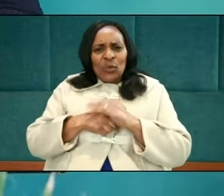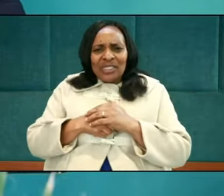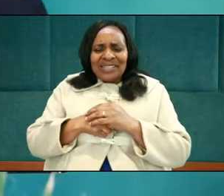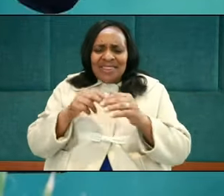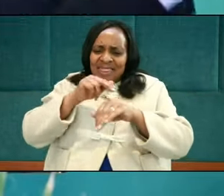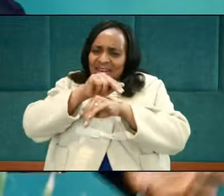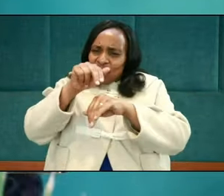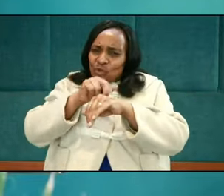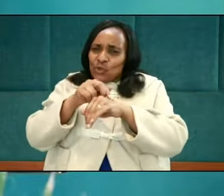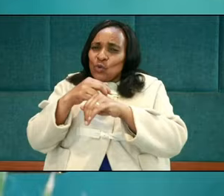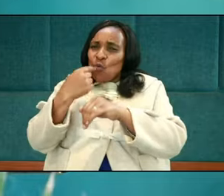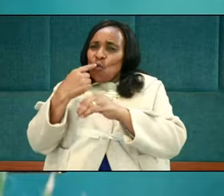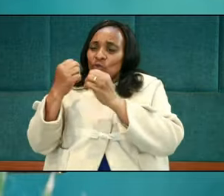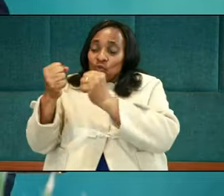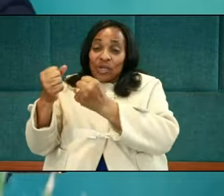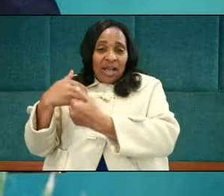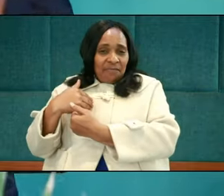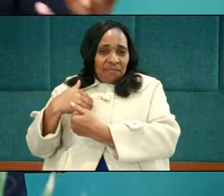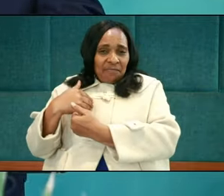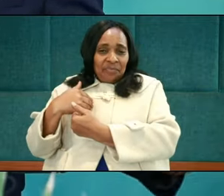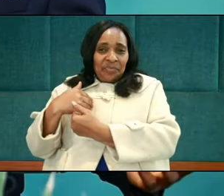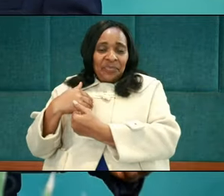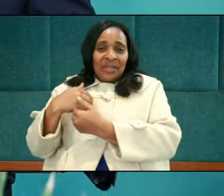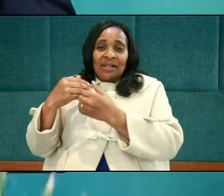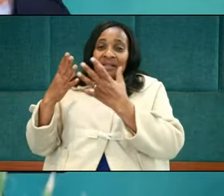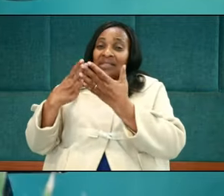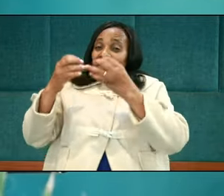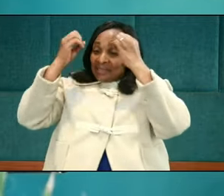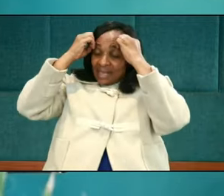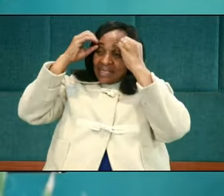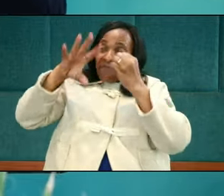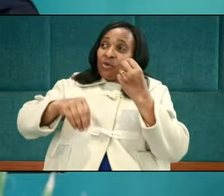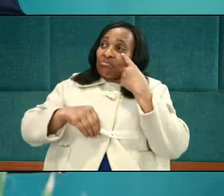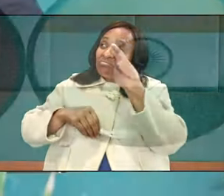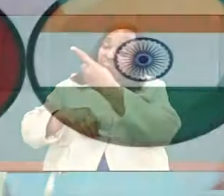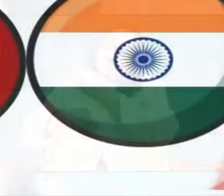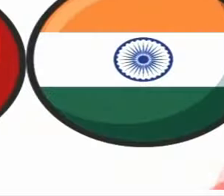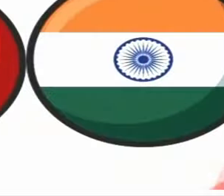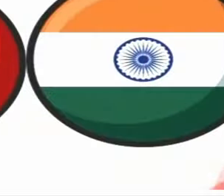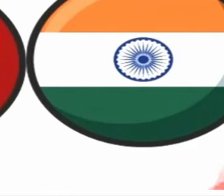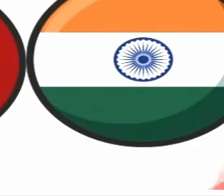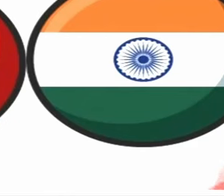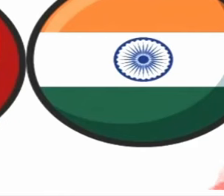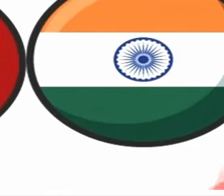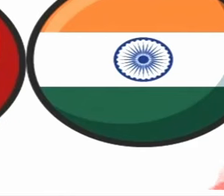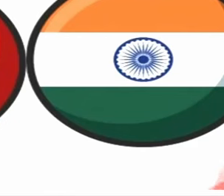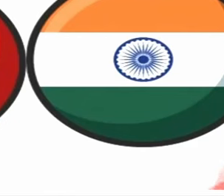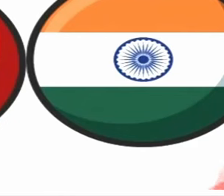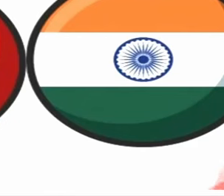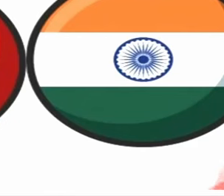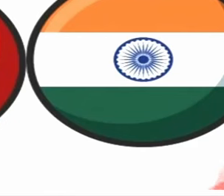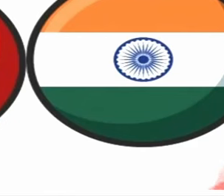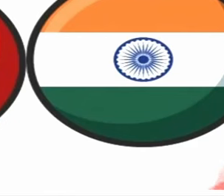nations that are the strongest. And this study found in the other rankings. had United States on the